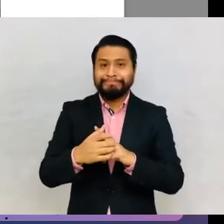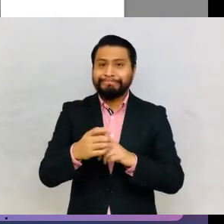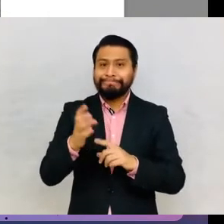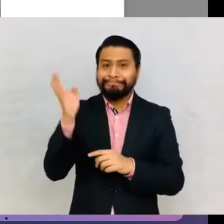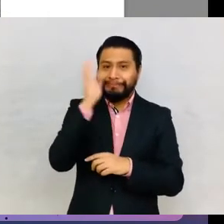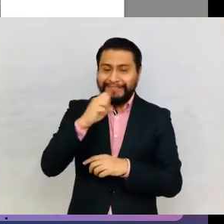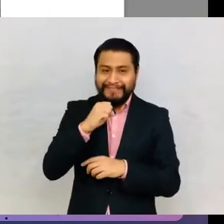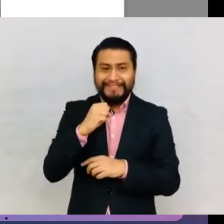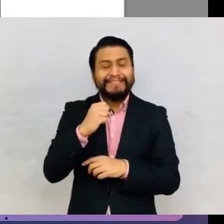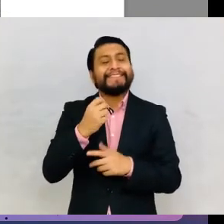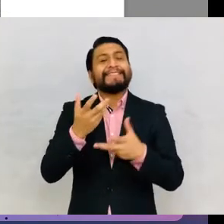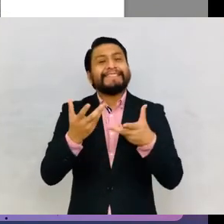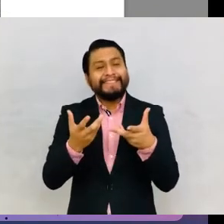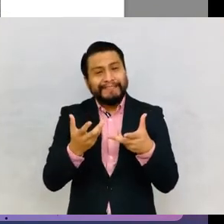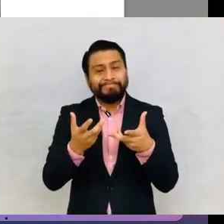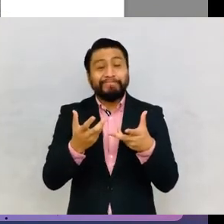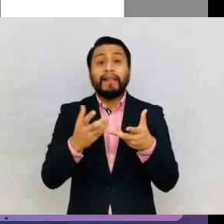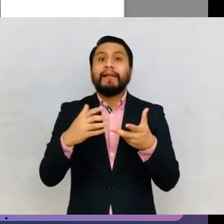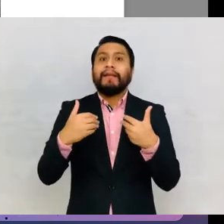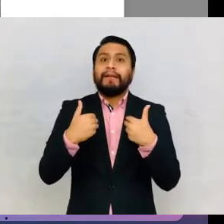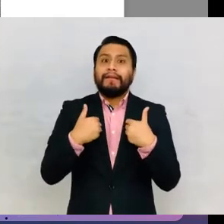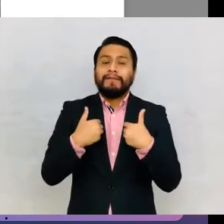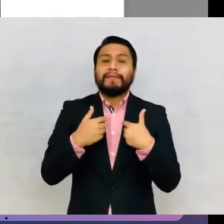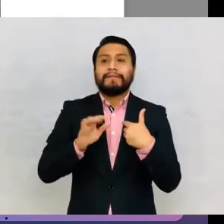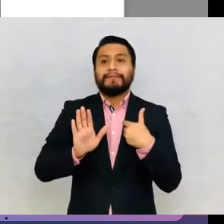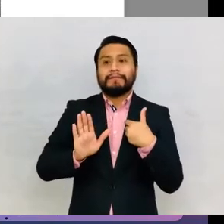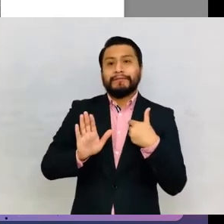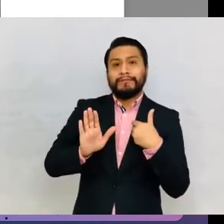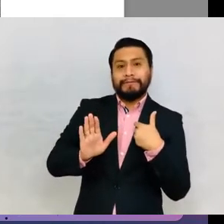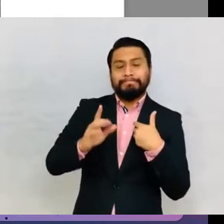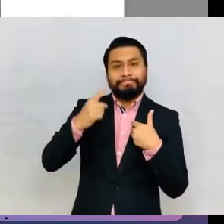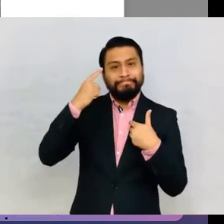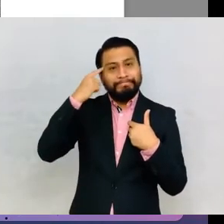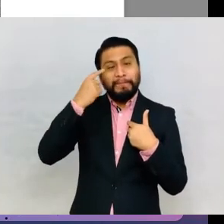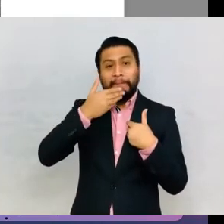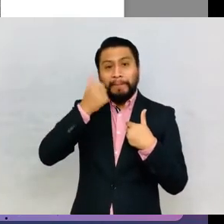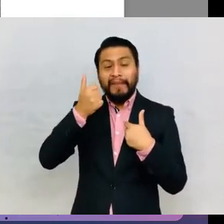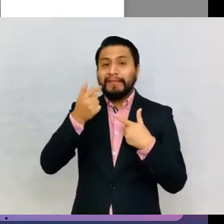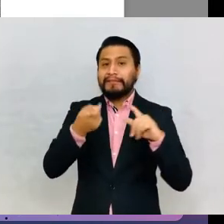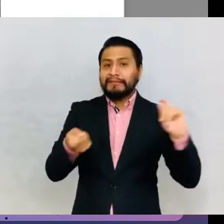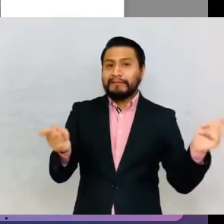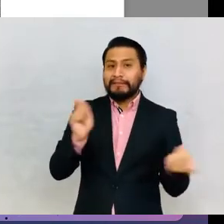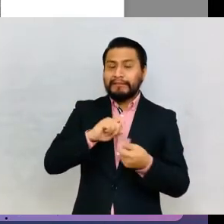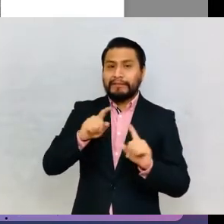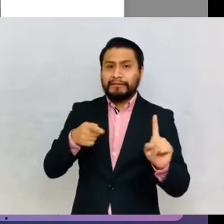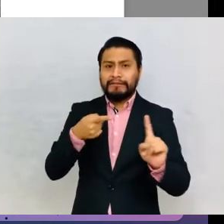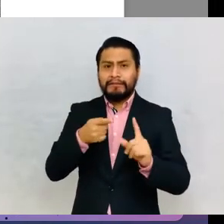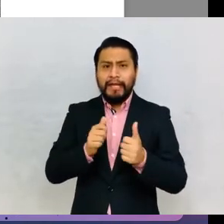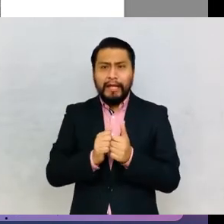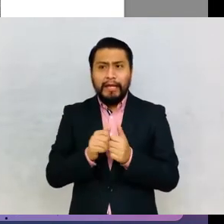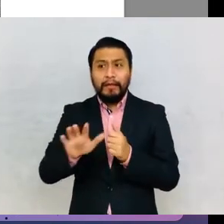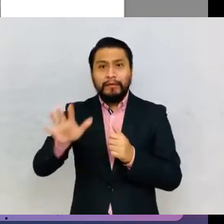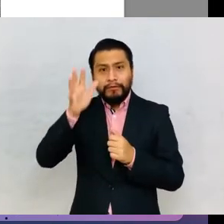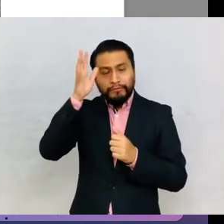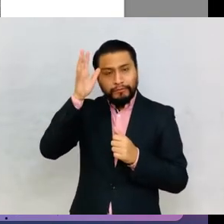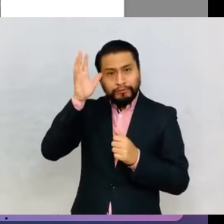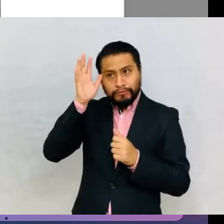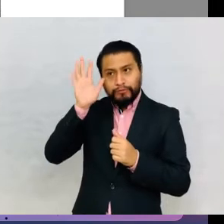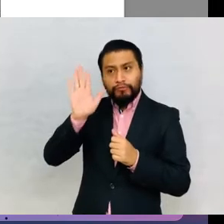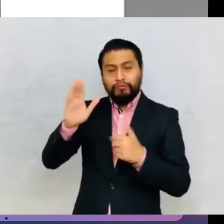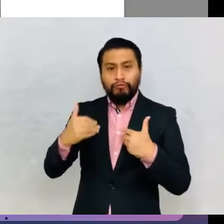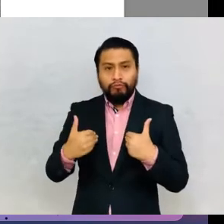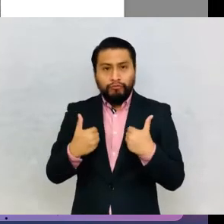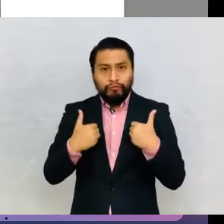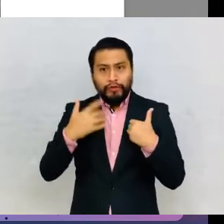the House's reports and propaganda underscored a second objective, to demonstrate that indigenous youth were